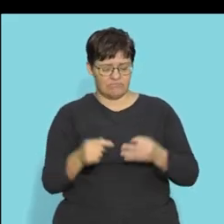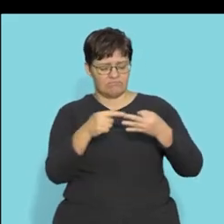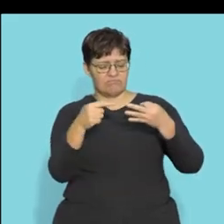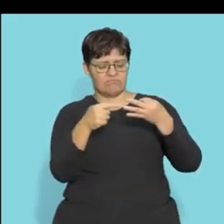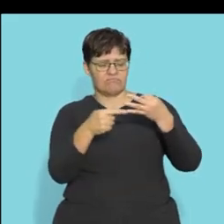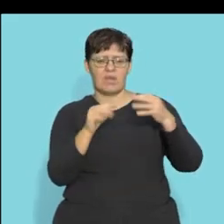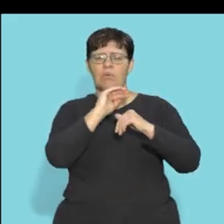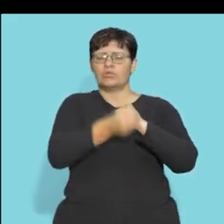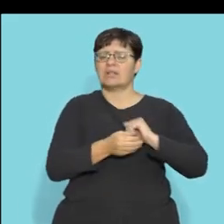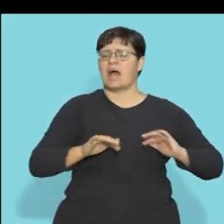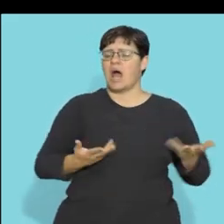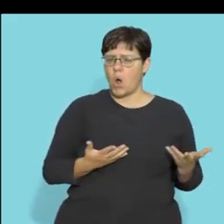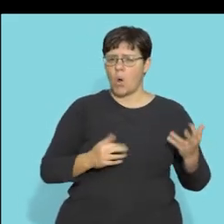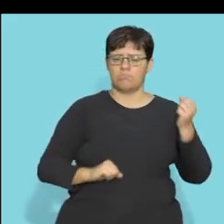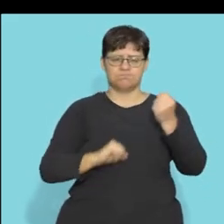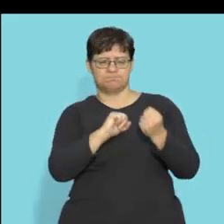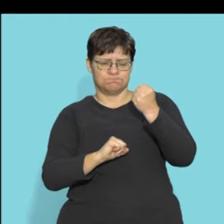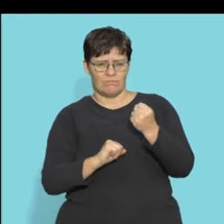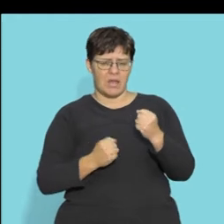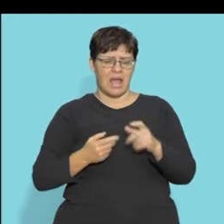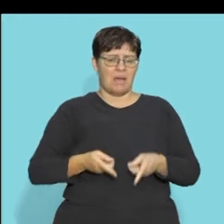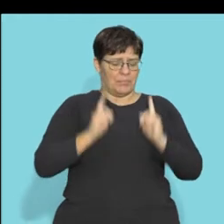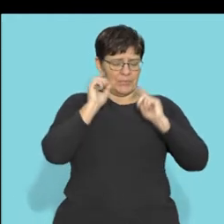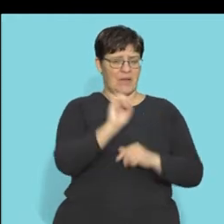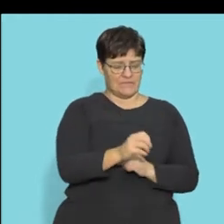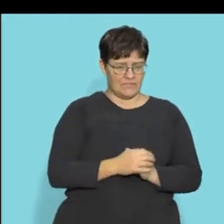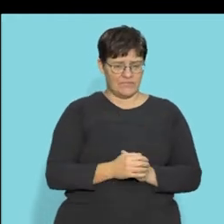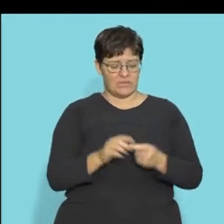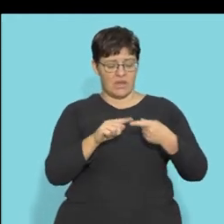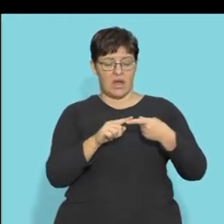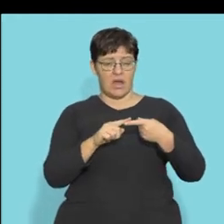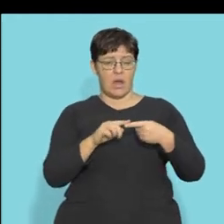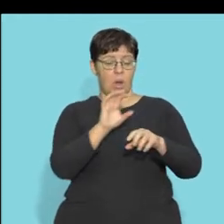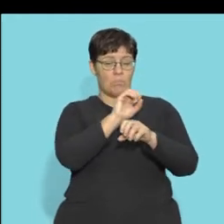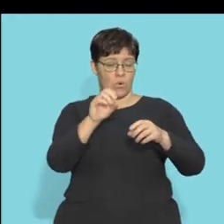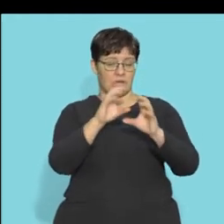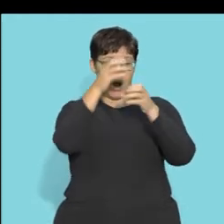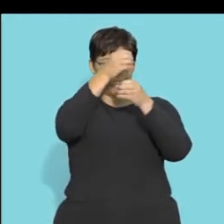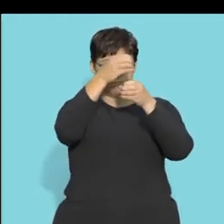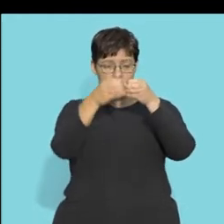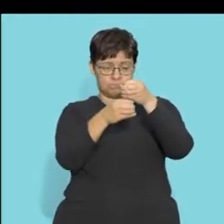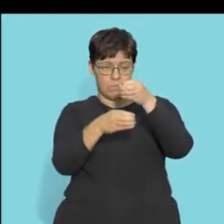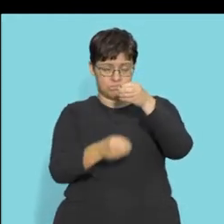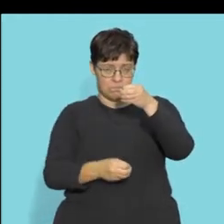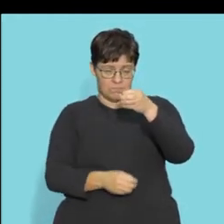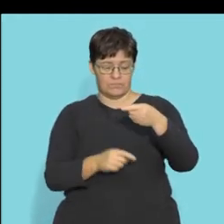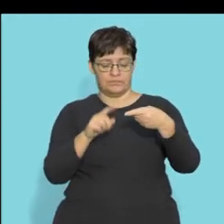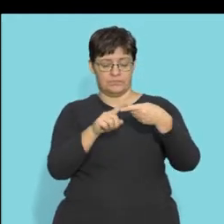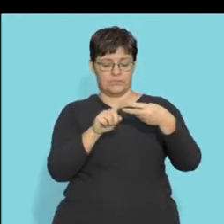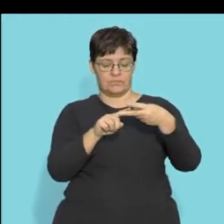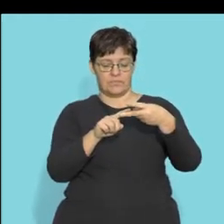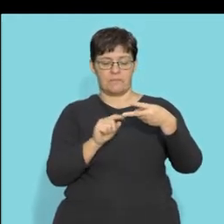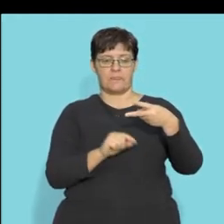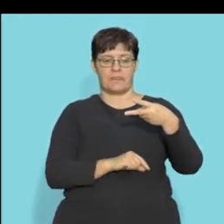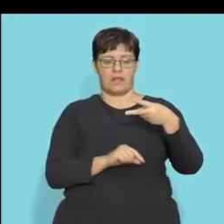Name three ways in which the spinal cord is protected against mechanical injury. Remember I said the bones, the vertebral column,